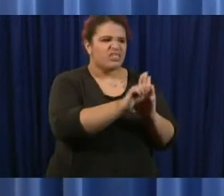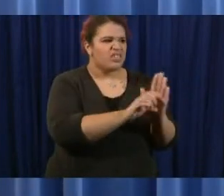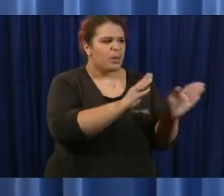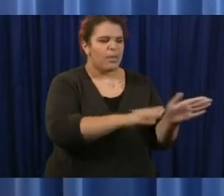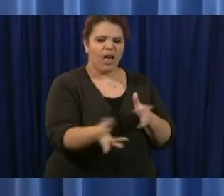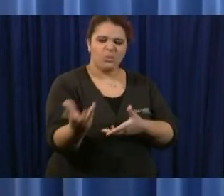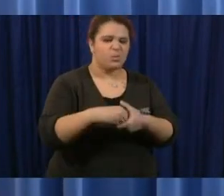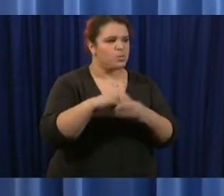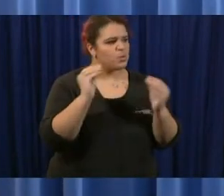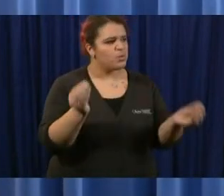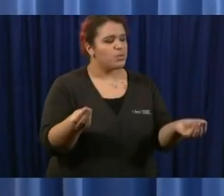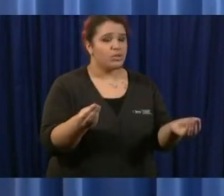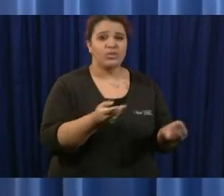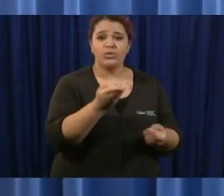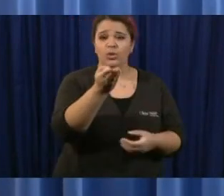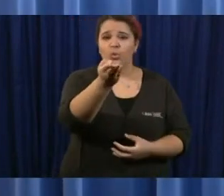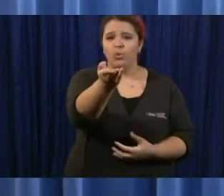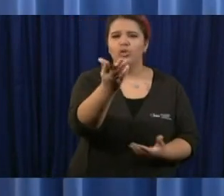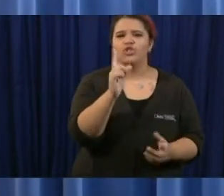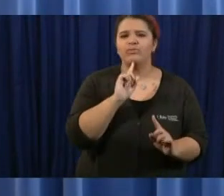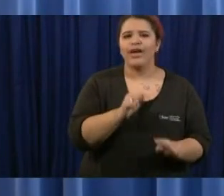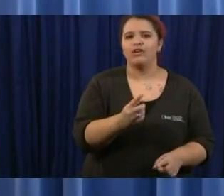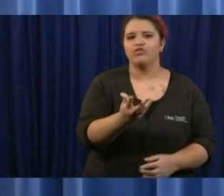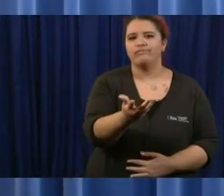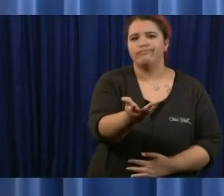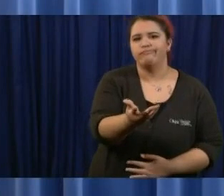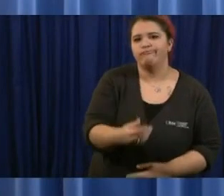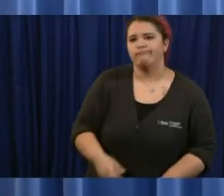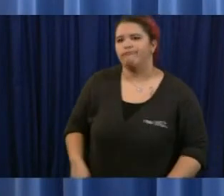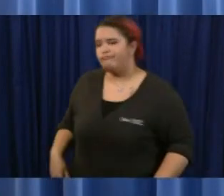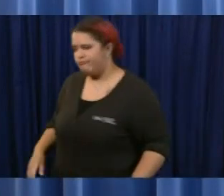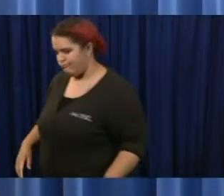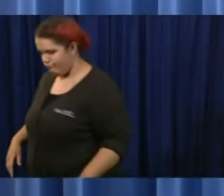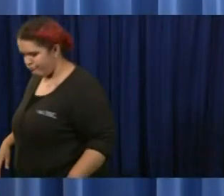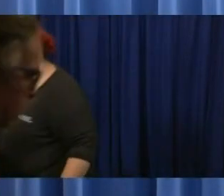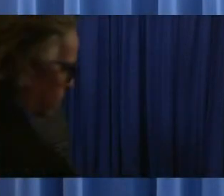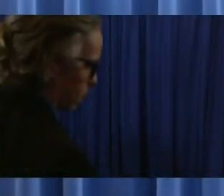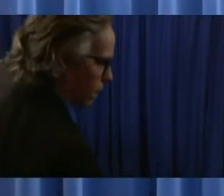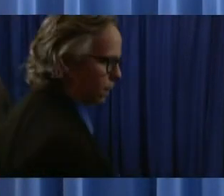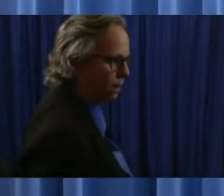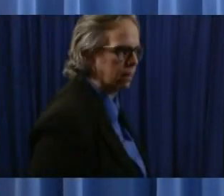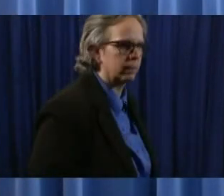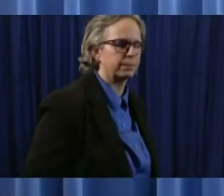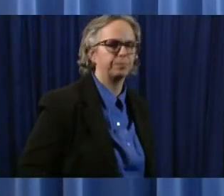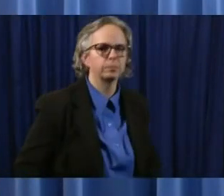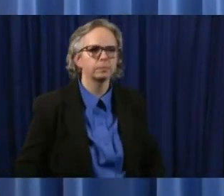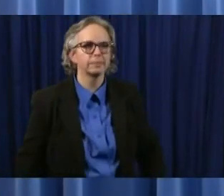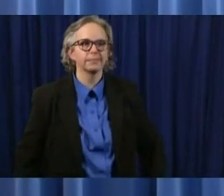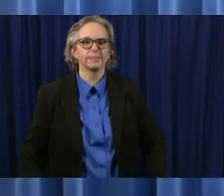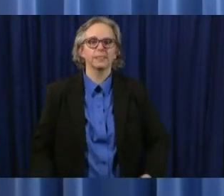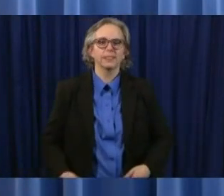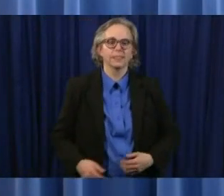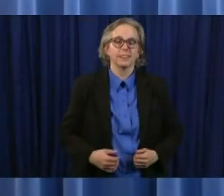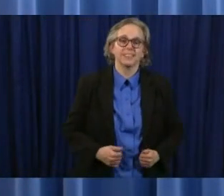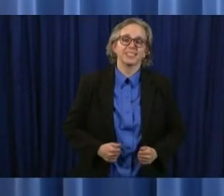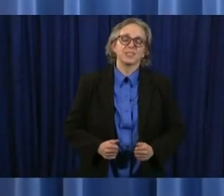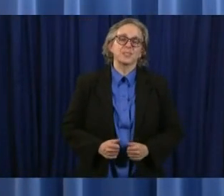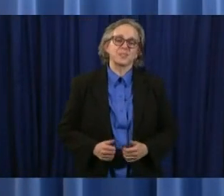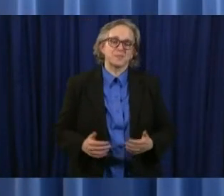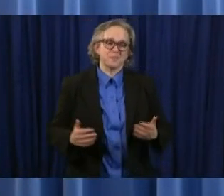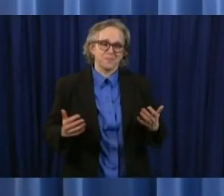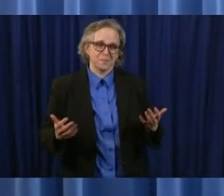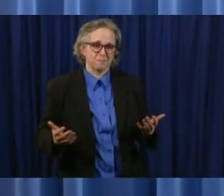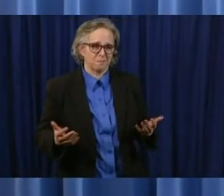from the speaker we've had a very i've had a very good relationship